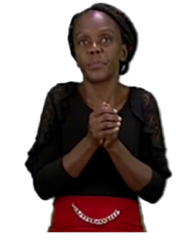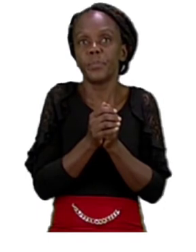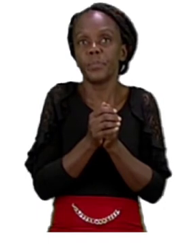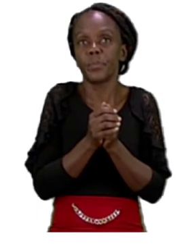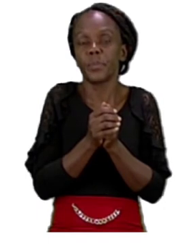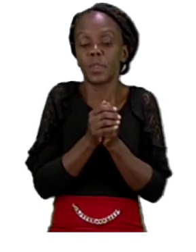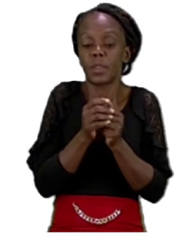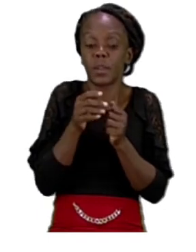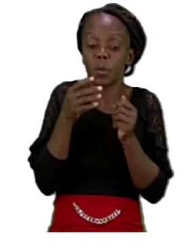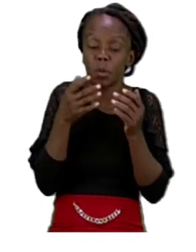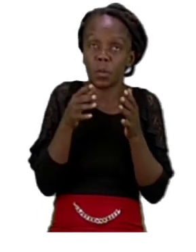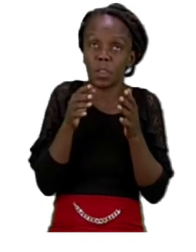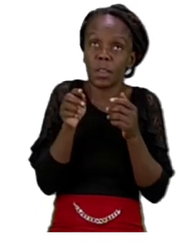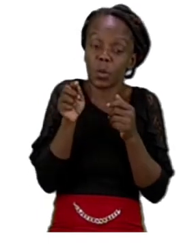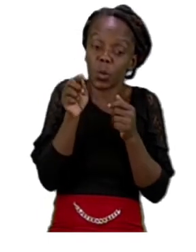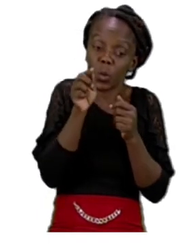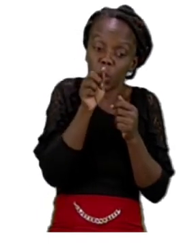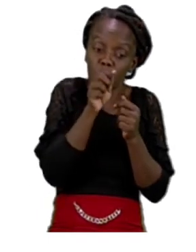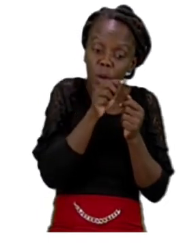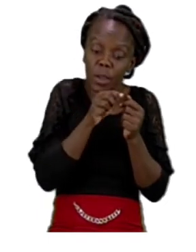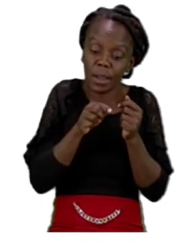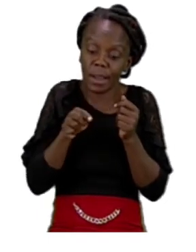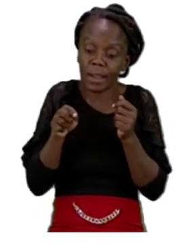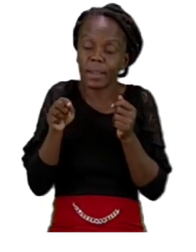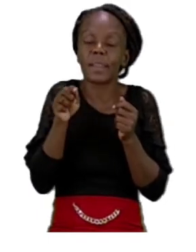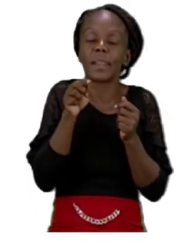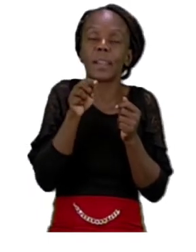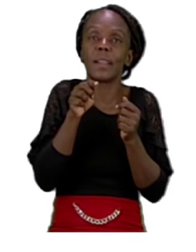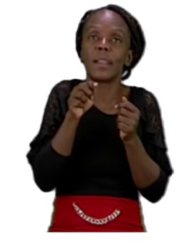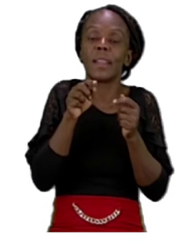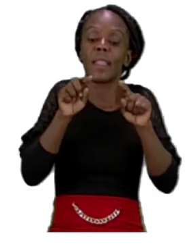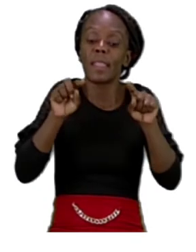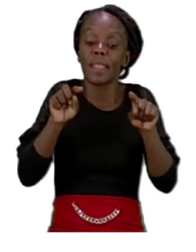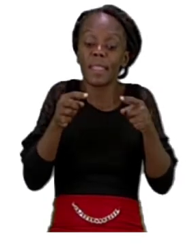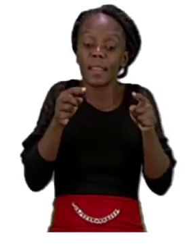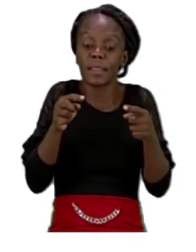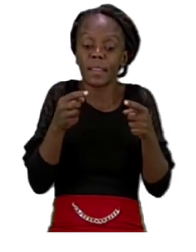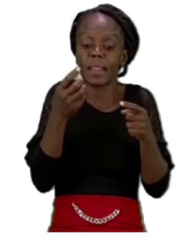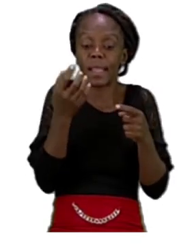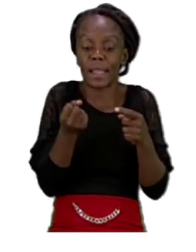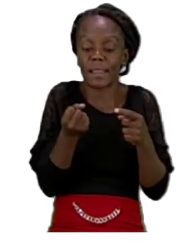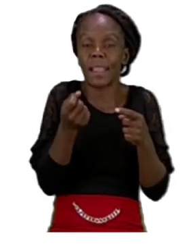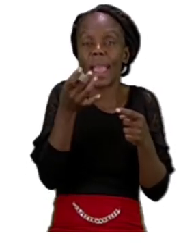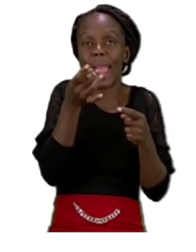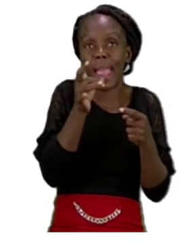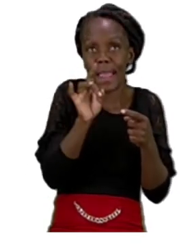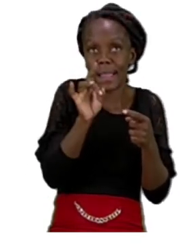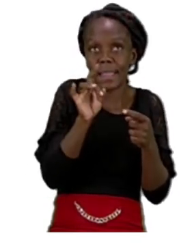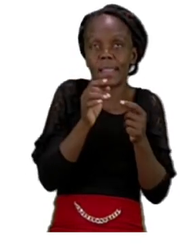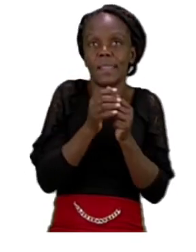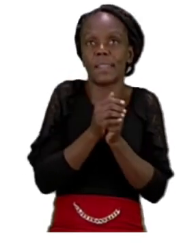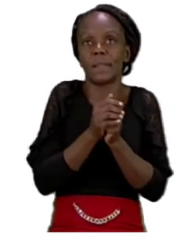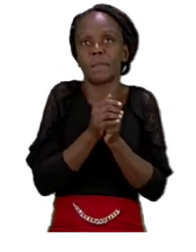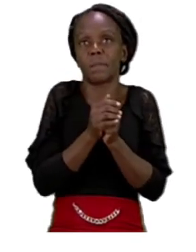has eight plants then don't forget to write the number eight then the missing number line and